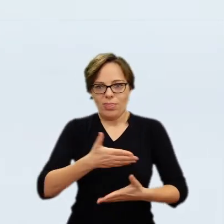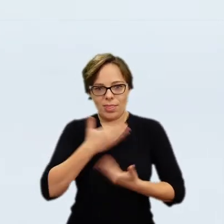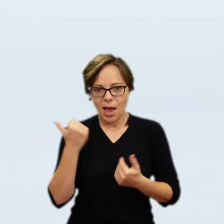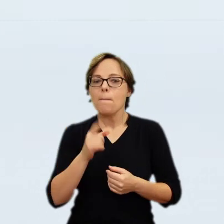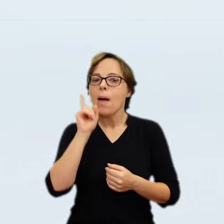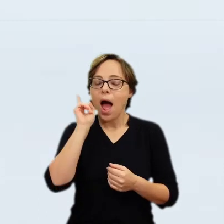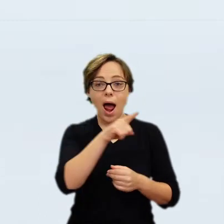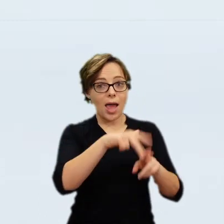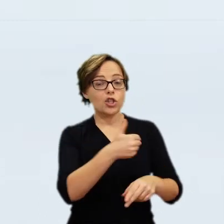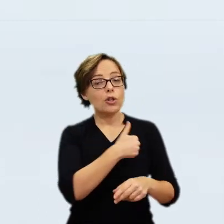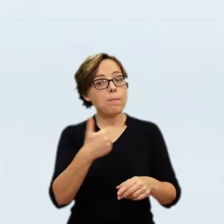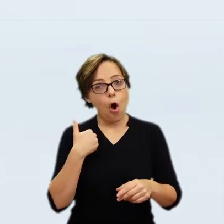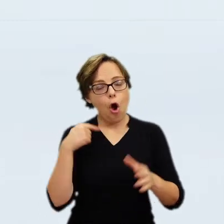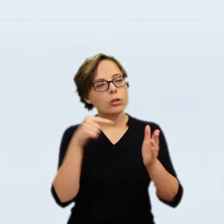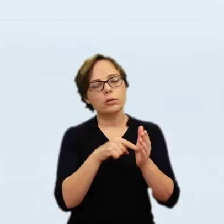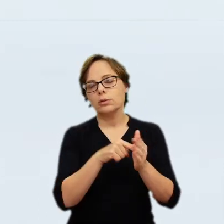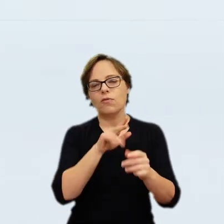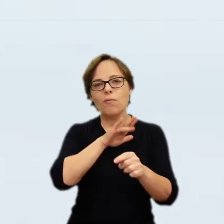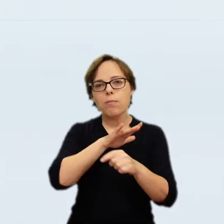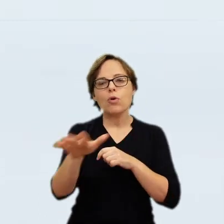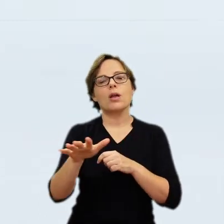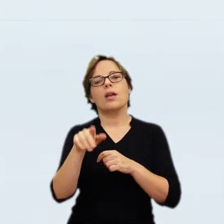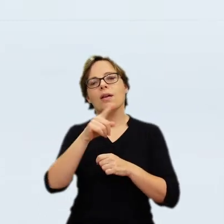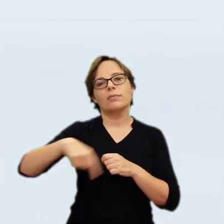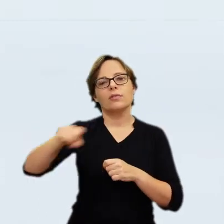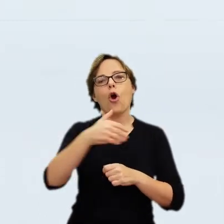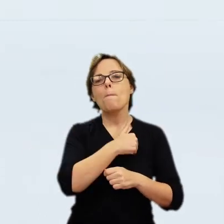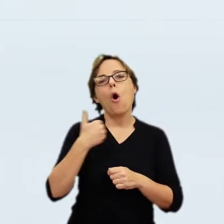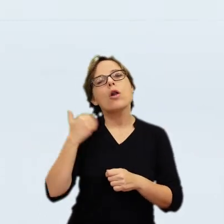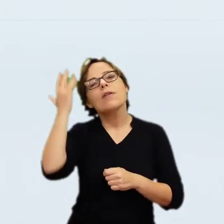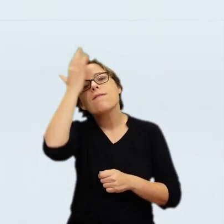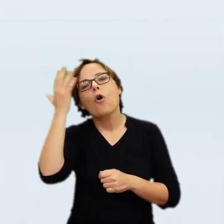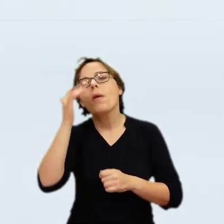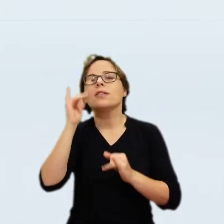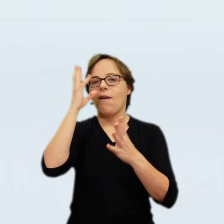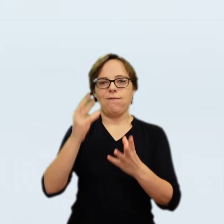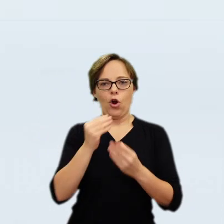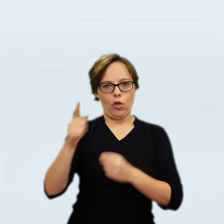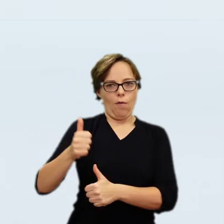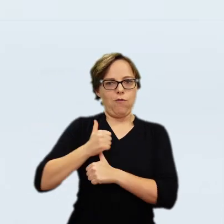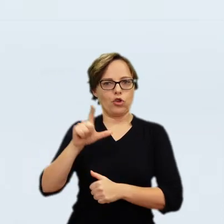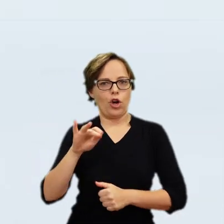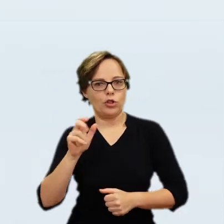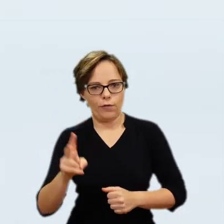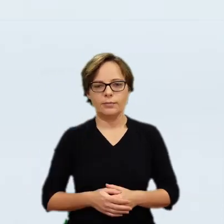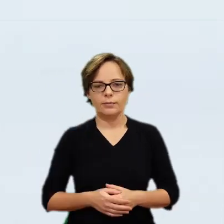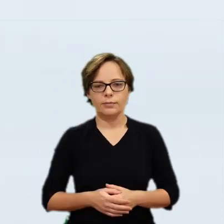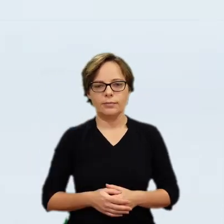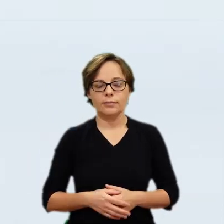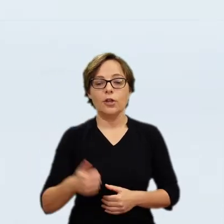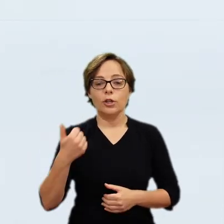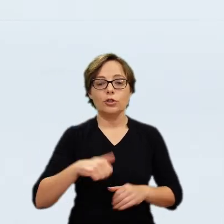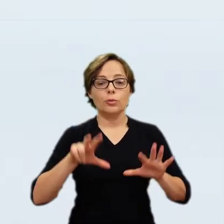quiver, and arrows also followed an Asian type which was common in Poland and was created actually by Armenian